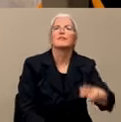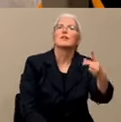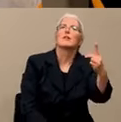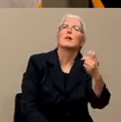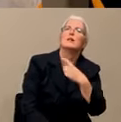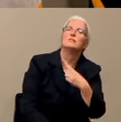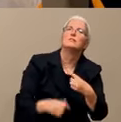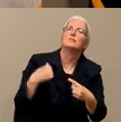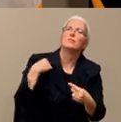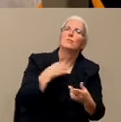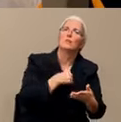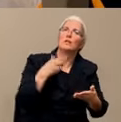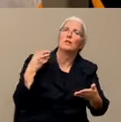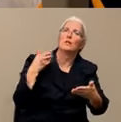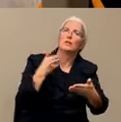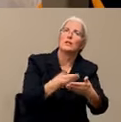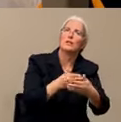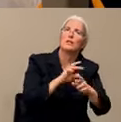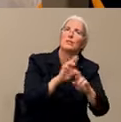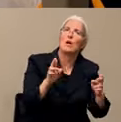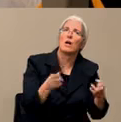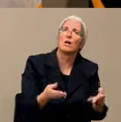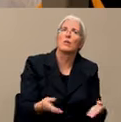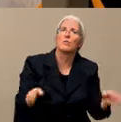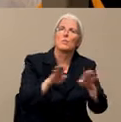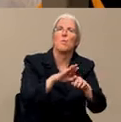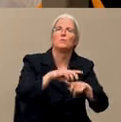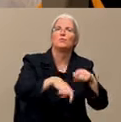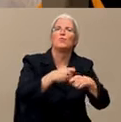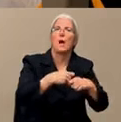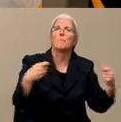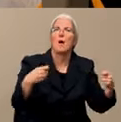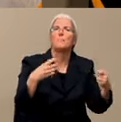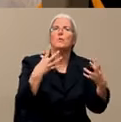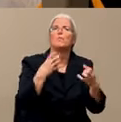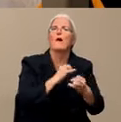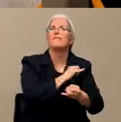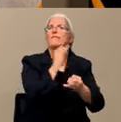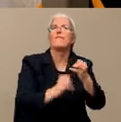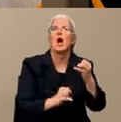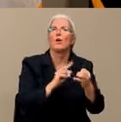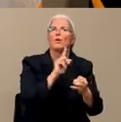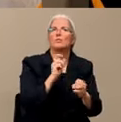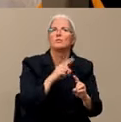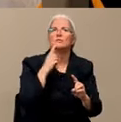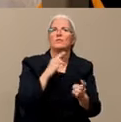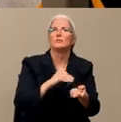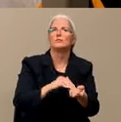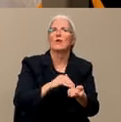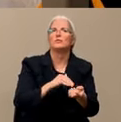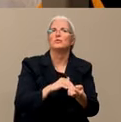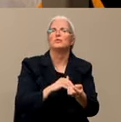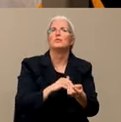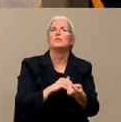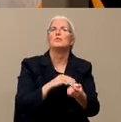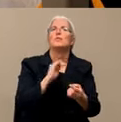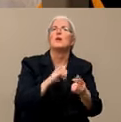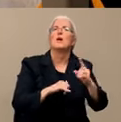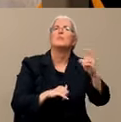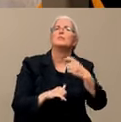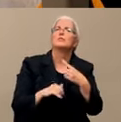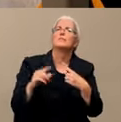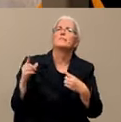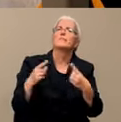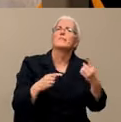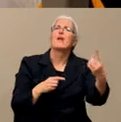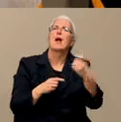program. So I'm going to leave a final question for you, Dr. B., right now. We're talking about staying at home. We're hearing, you